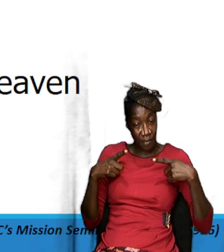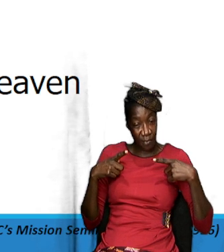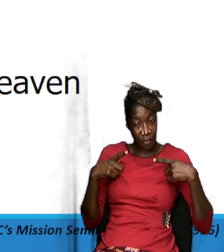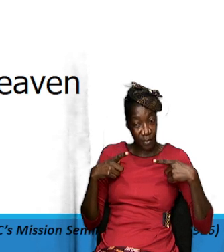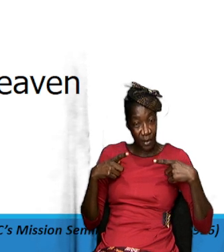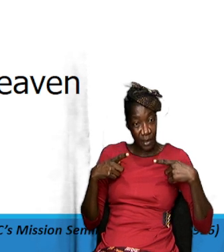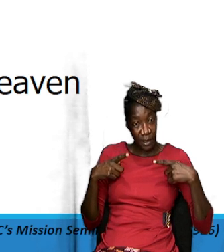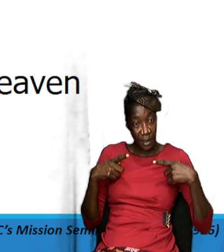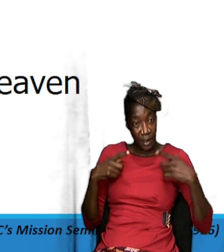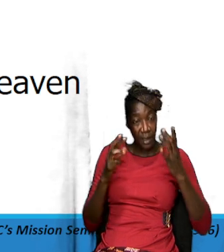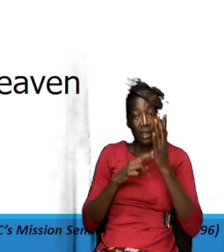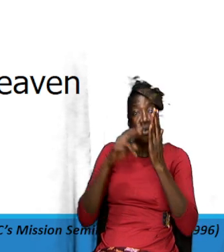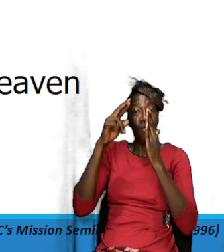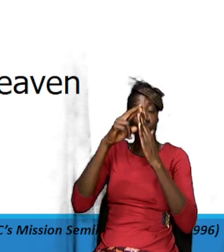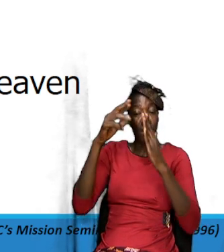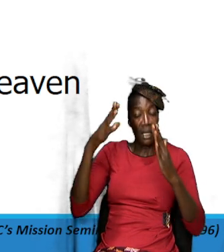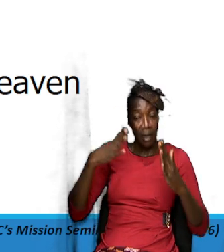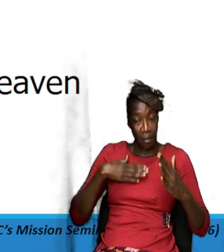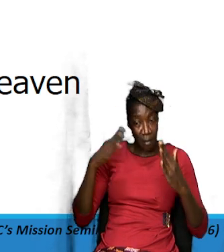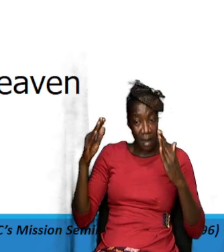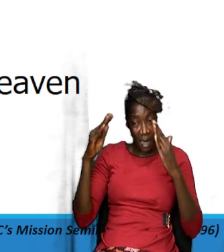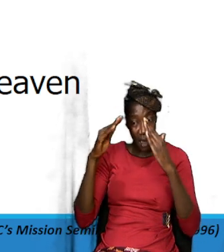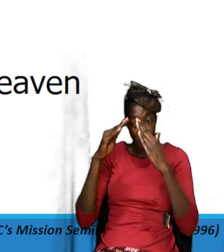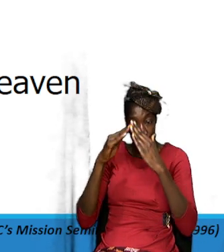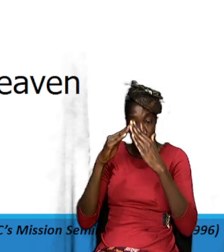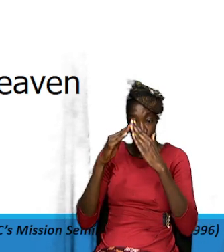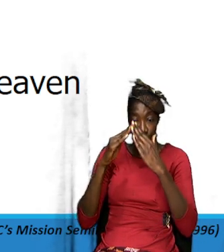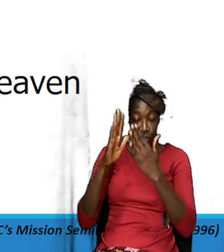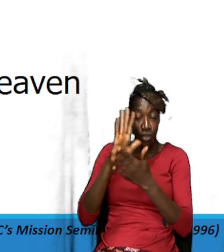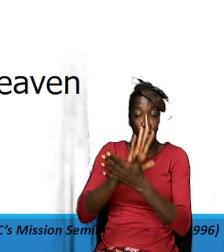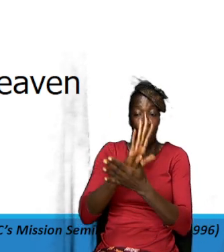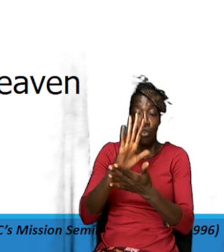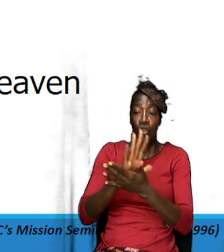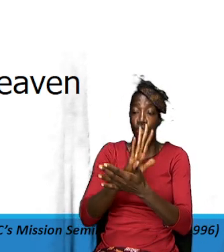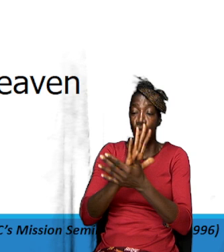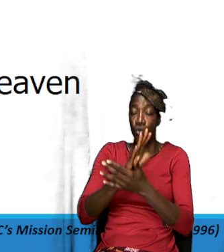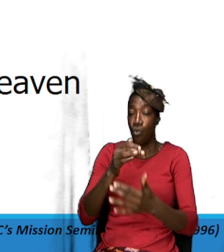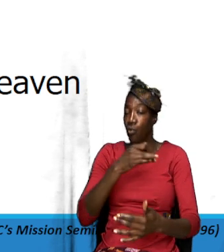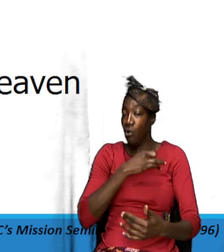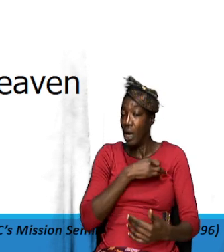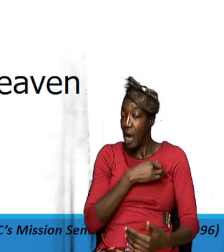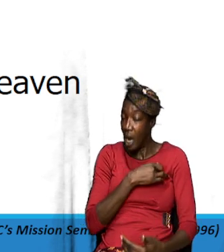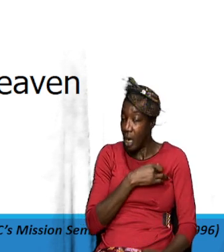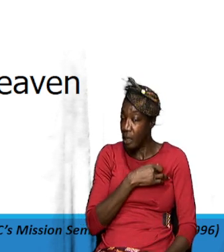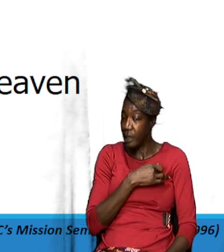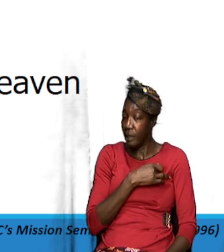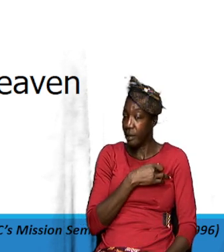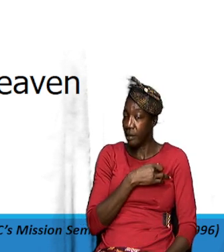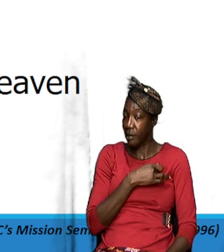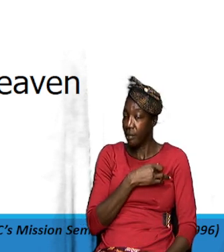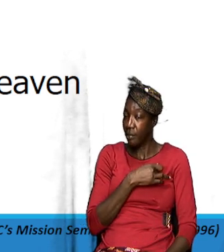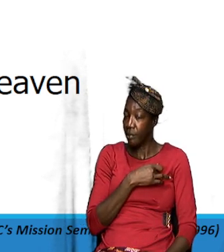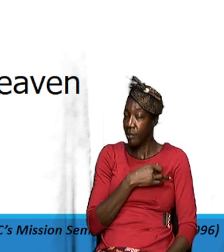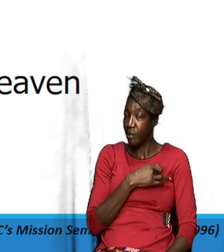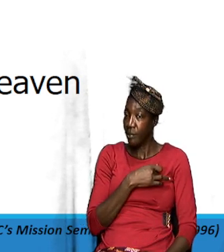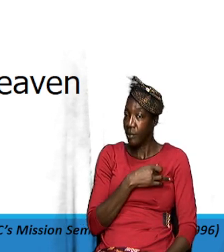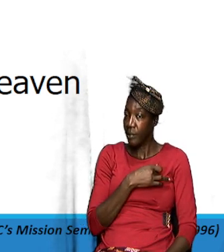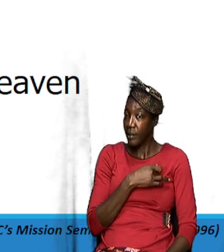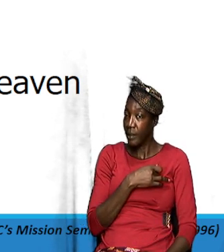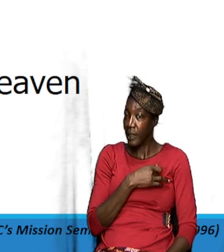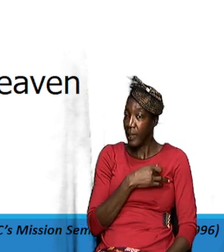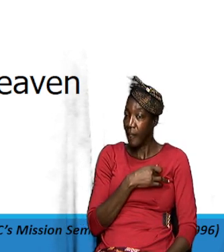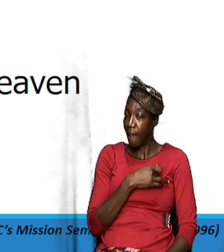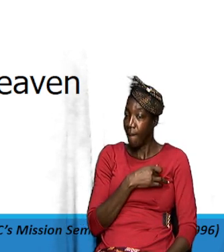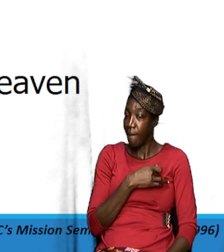you reign in our house reign in our school reign in our heart that's what we are saying God reign in our heart